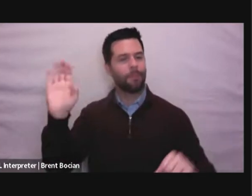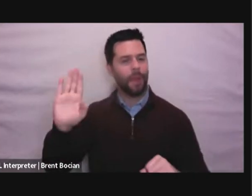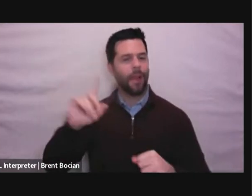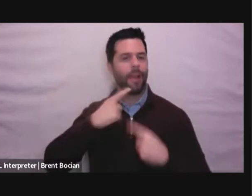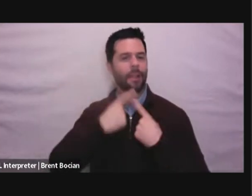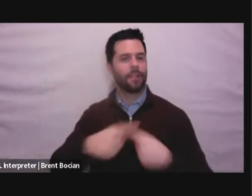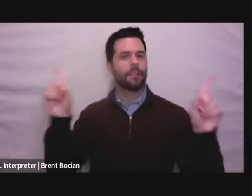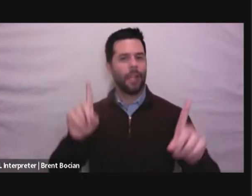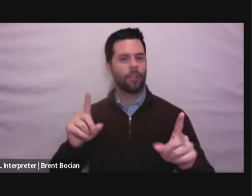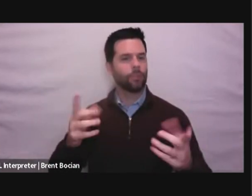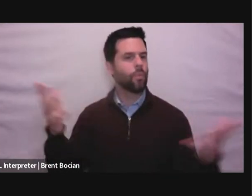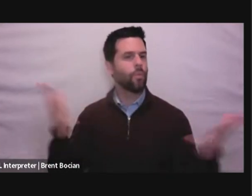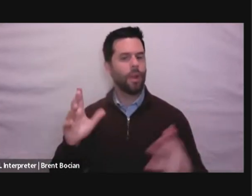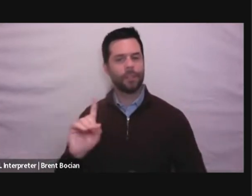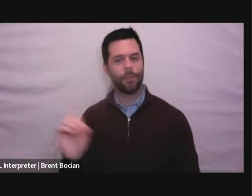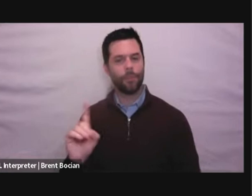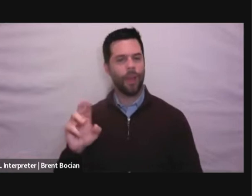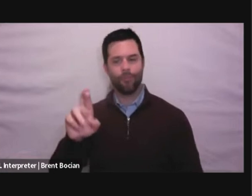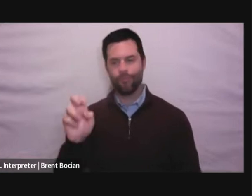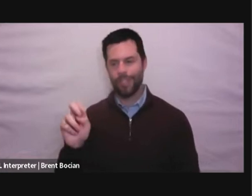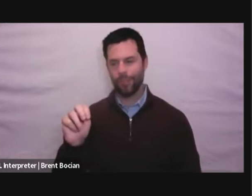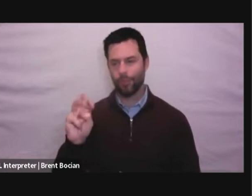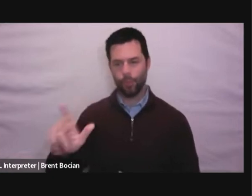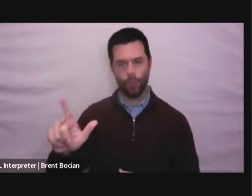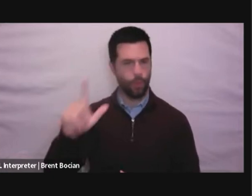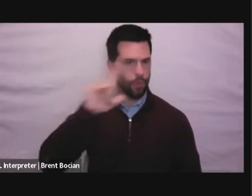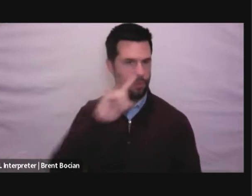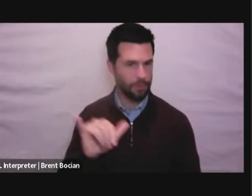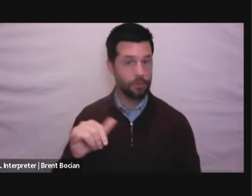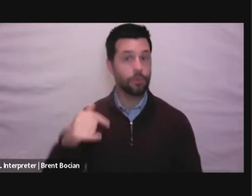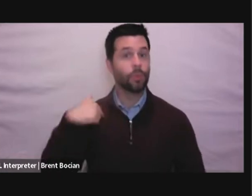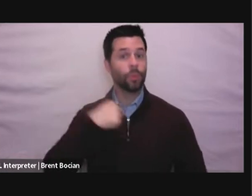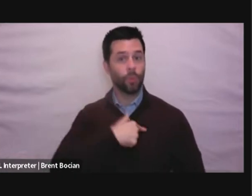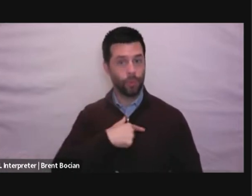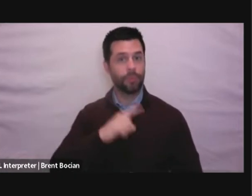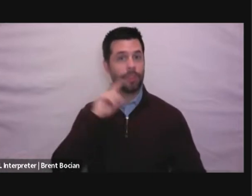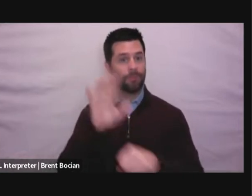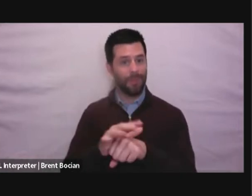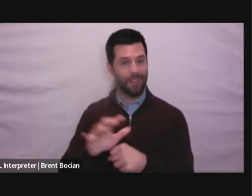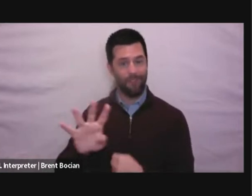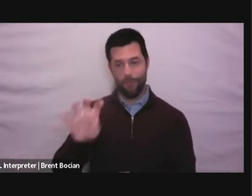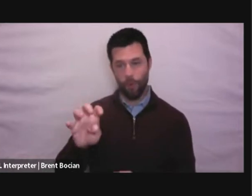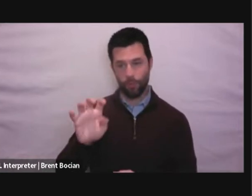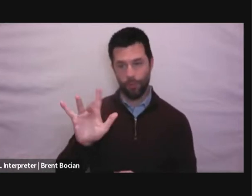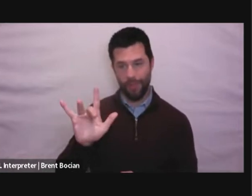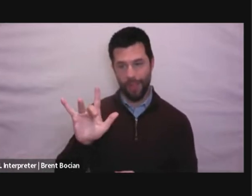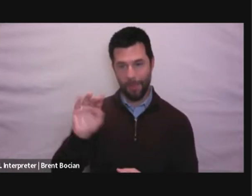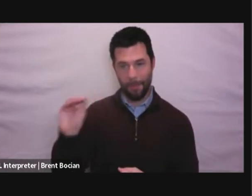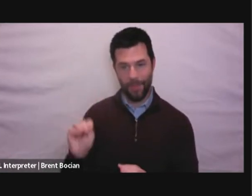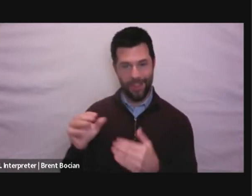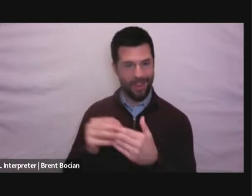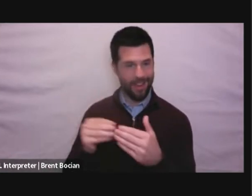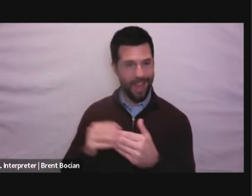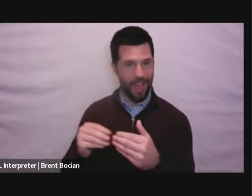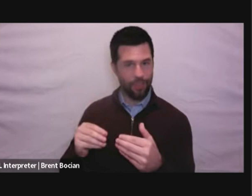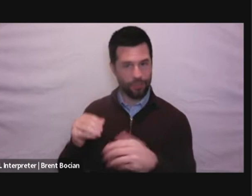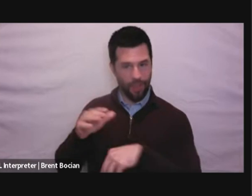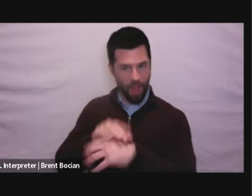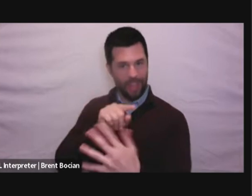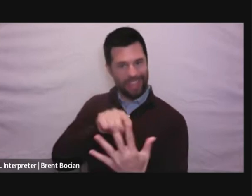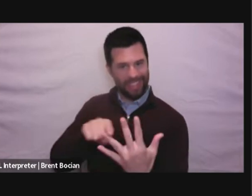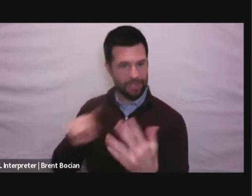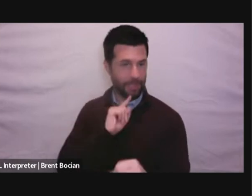Democratic Renewal. We've committed about $425 million to follow through on the commitments that were made.